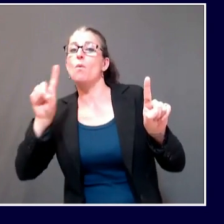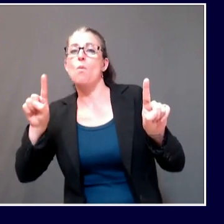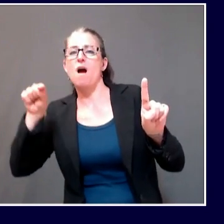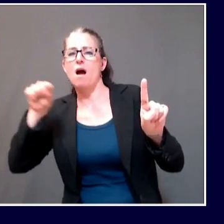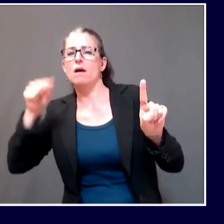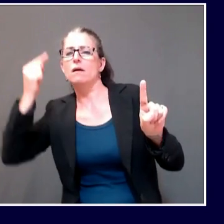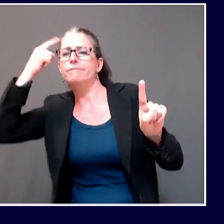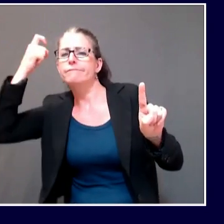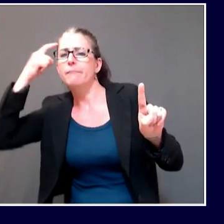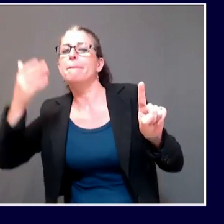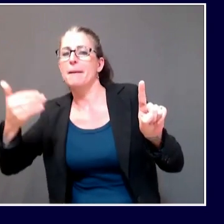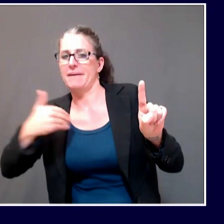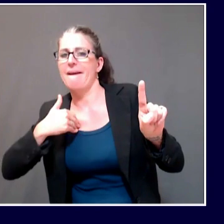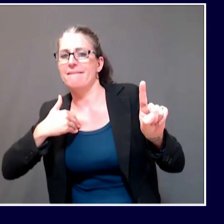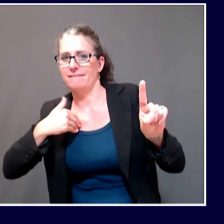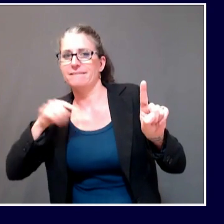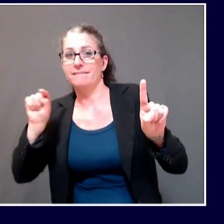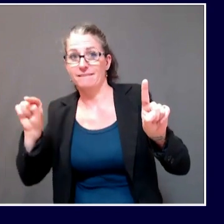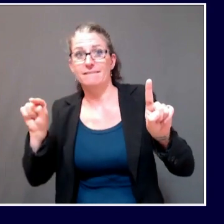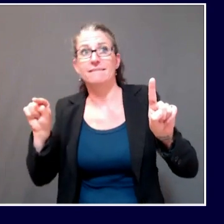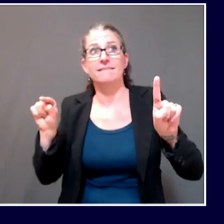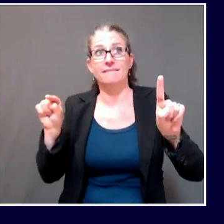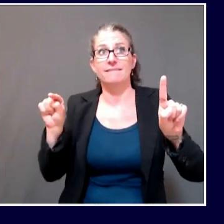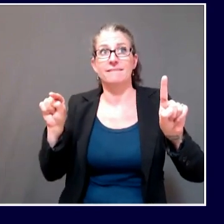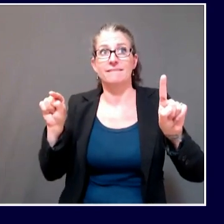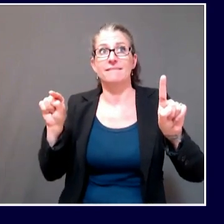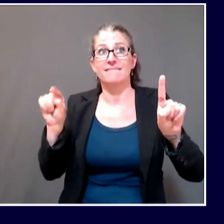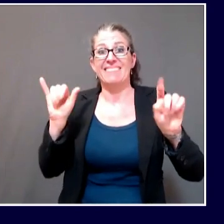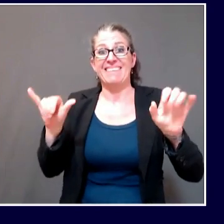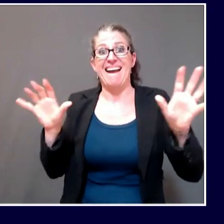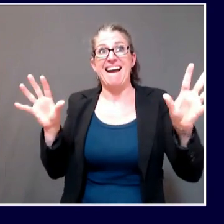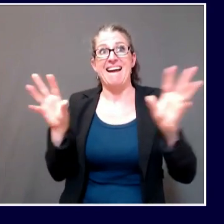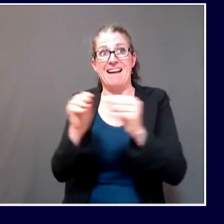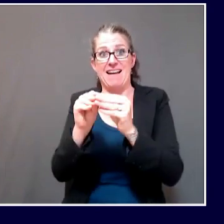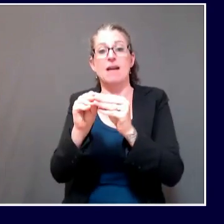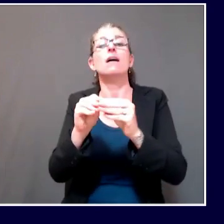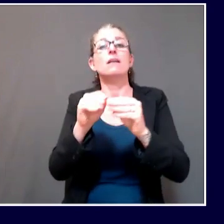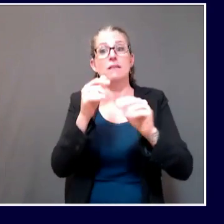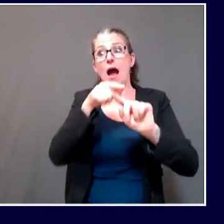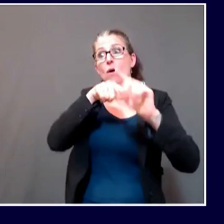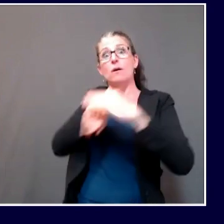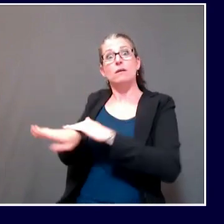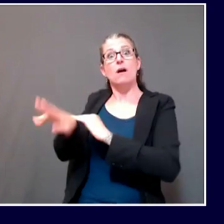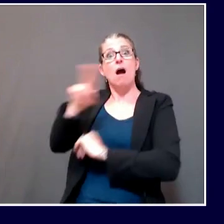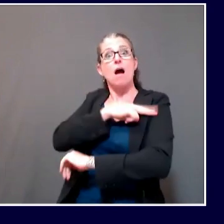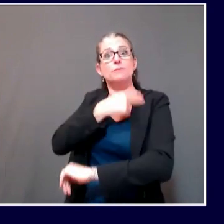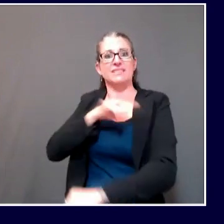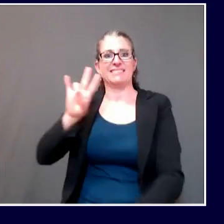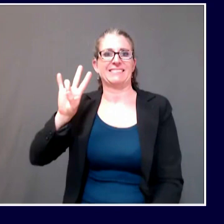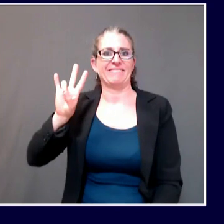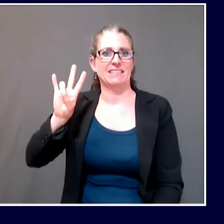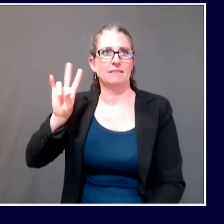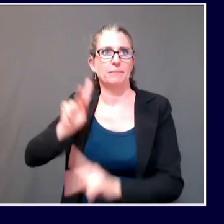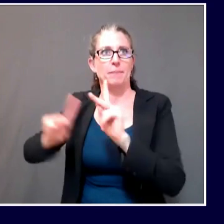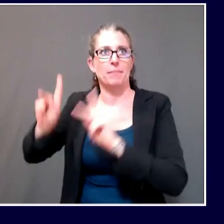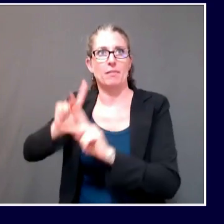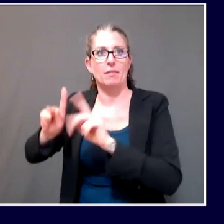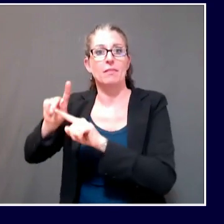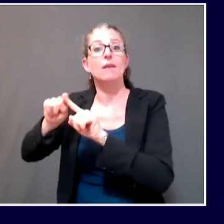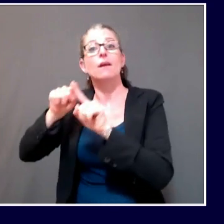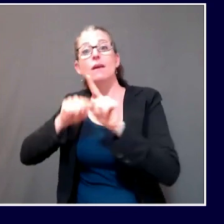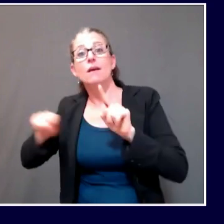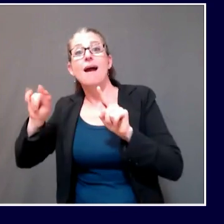individuals in the hospital with COVID-19, one of whom is in the ICU and one of whom is also on a ventilator.